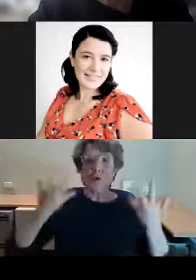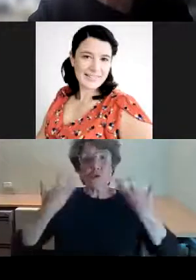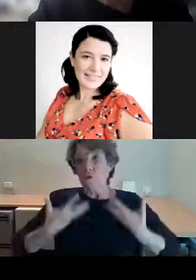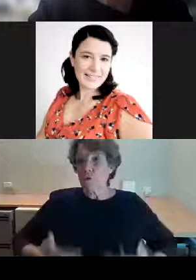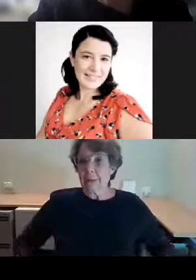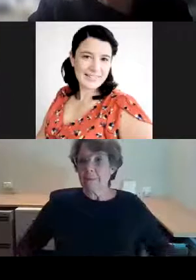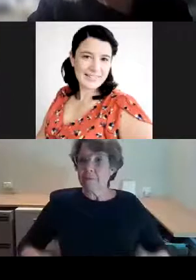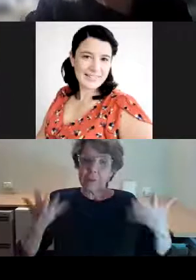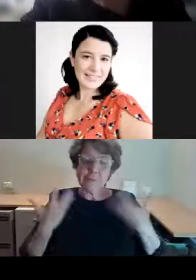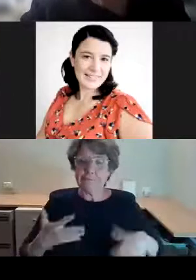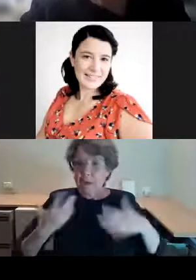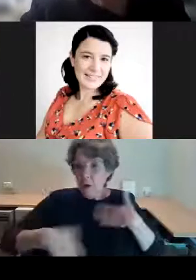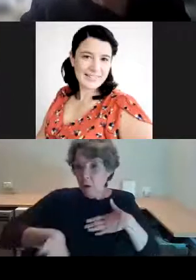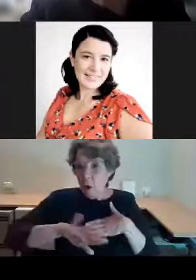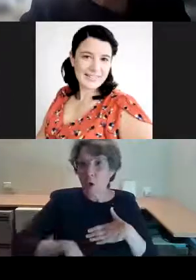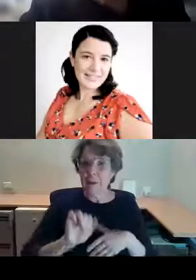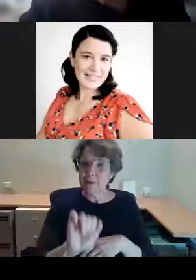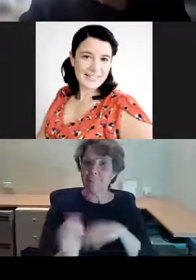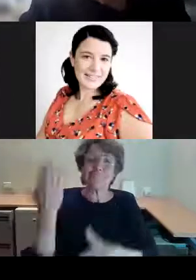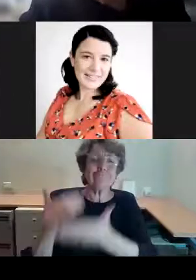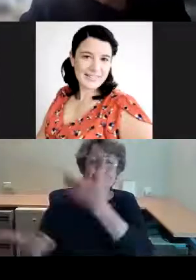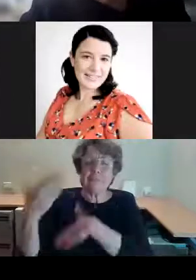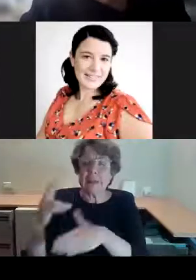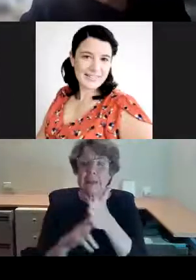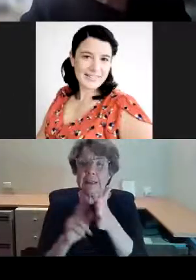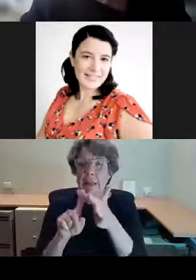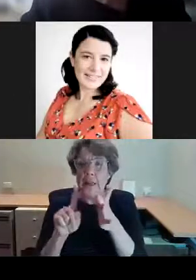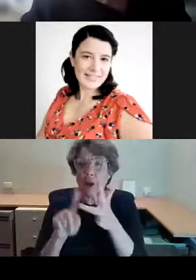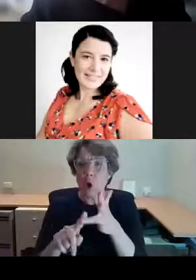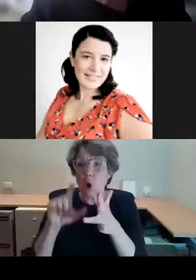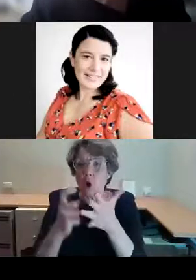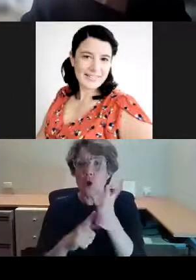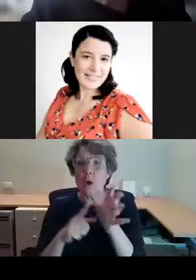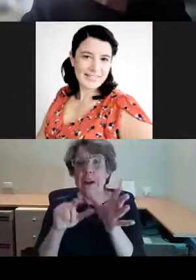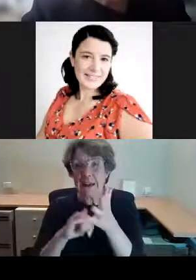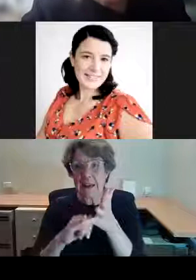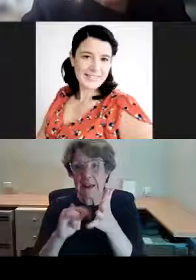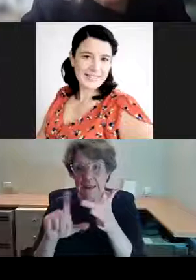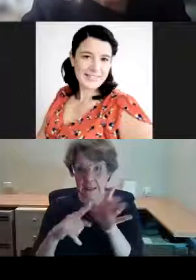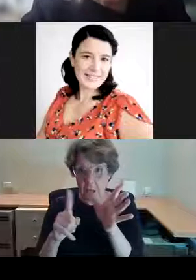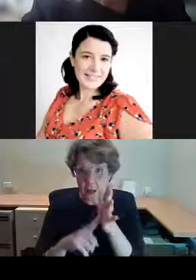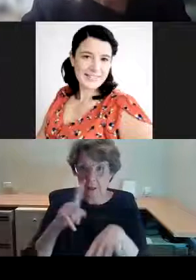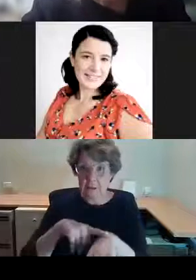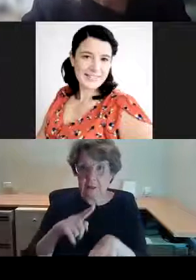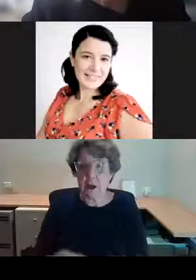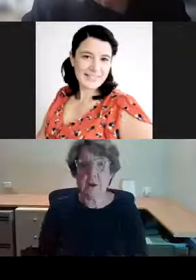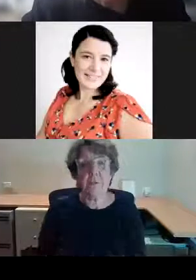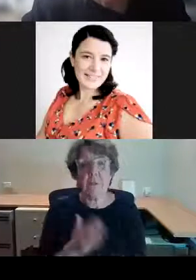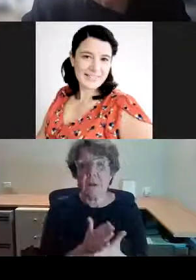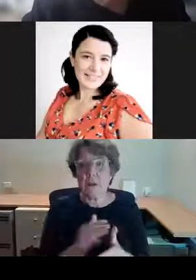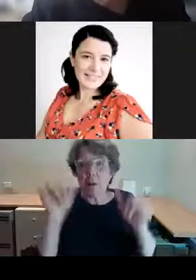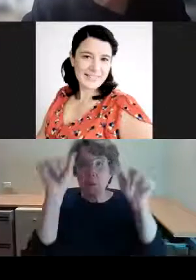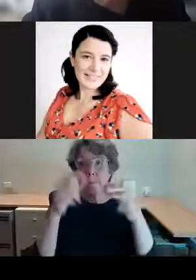of the neoclassical period. And it was an extraordinary work by the sculptor, William